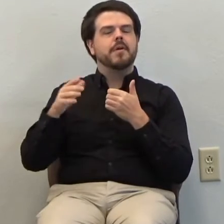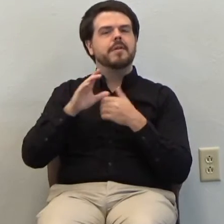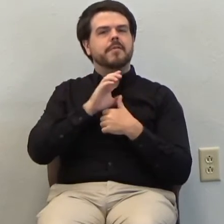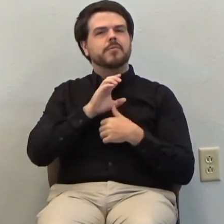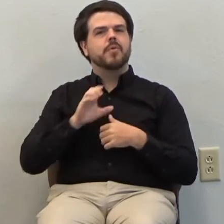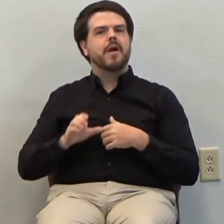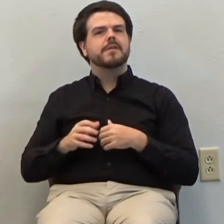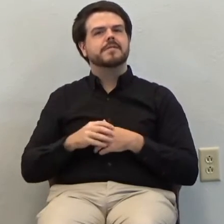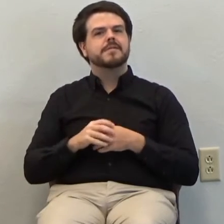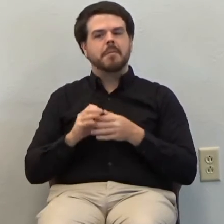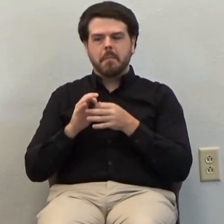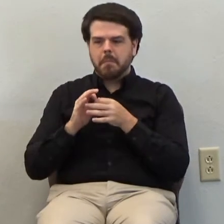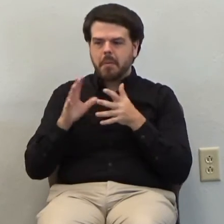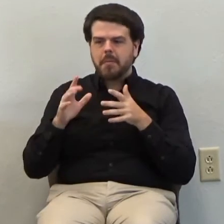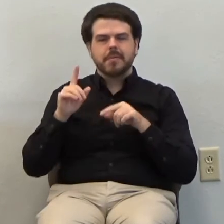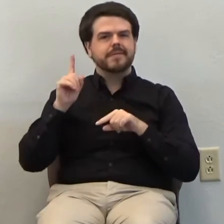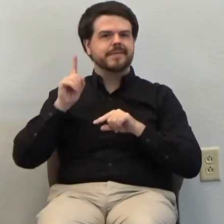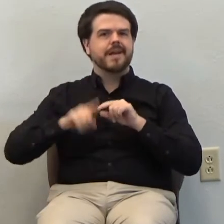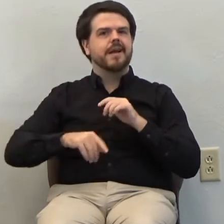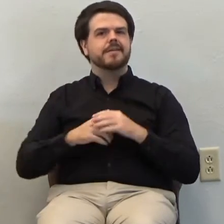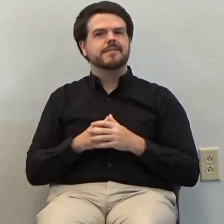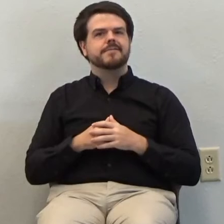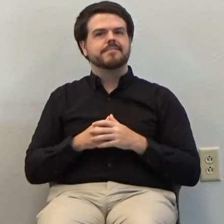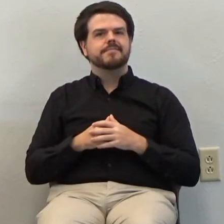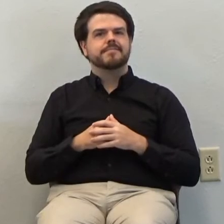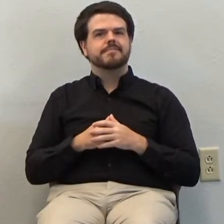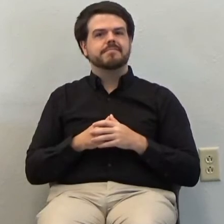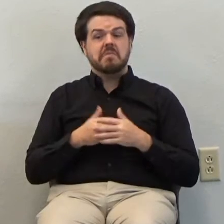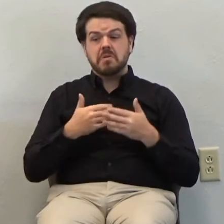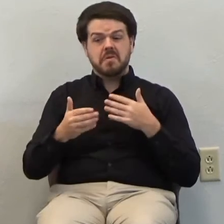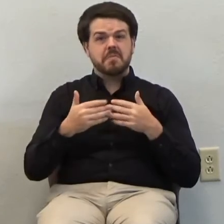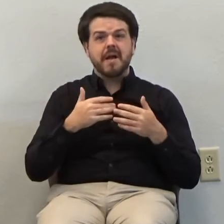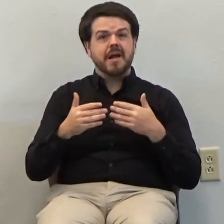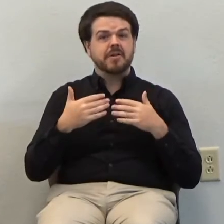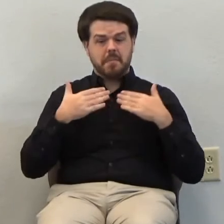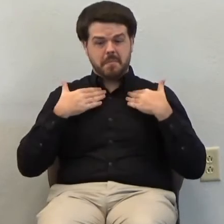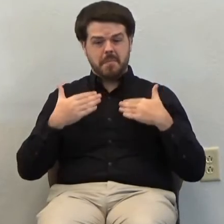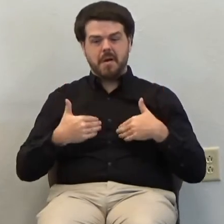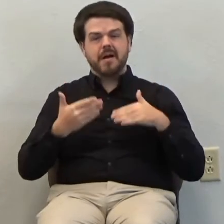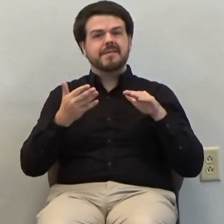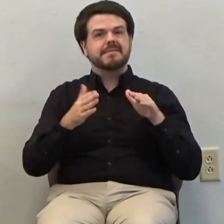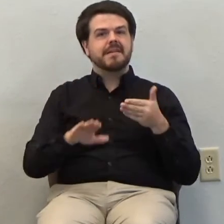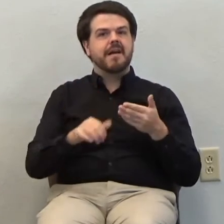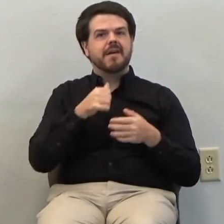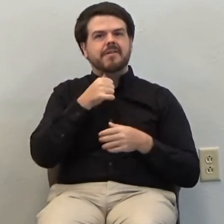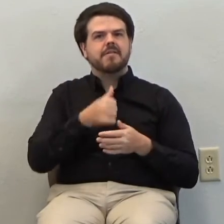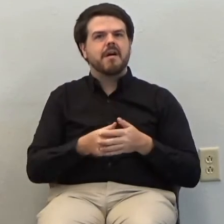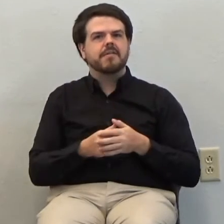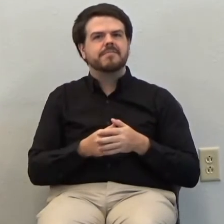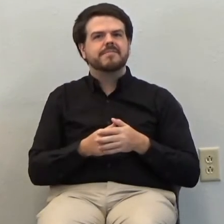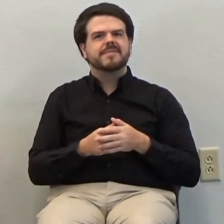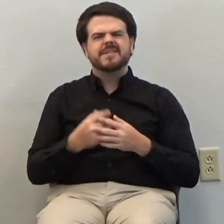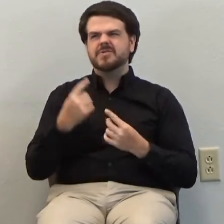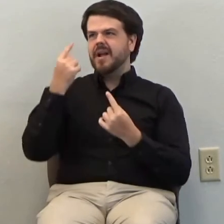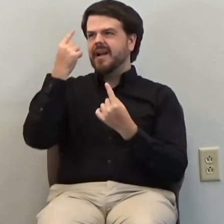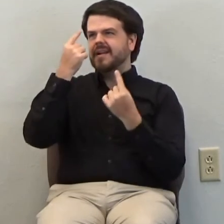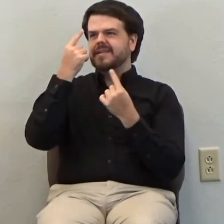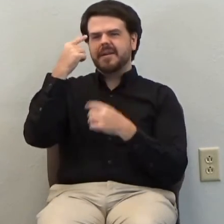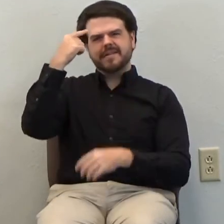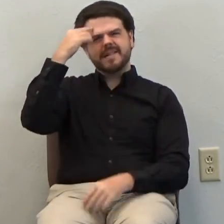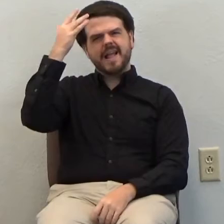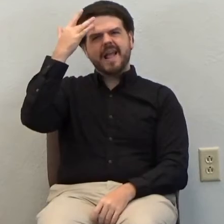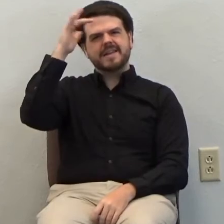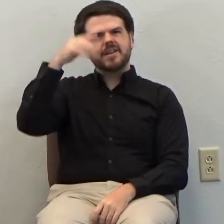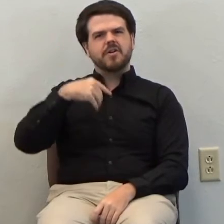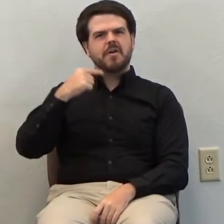This takes us beyond the objective physical world that we can see and touch. It takes us beyond our intellect because when we only deal with our intellect and say